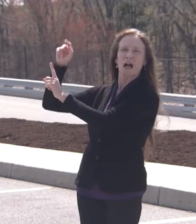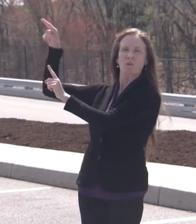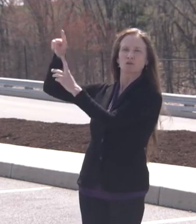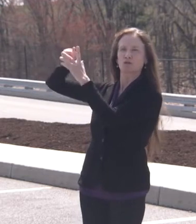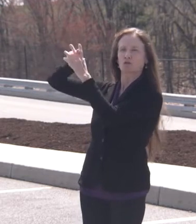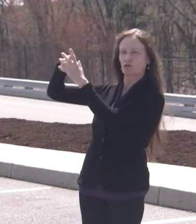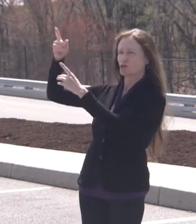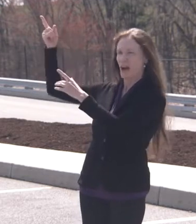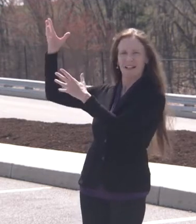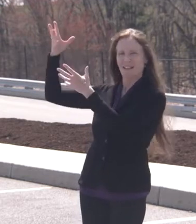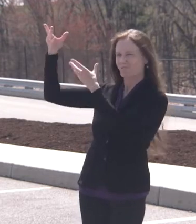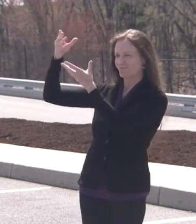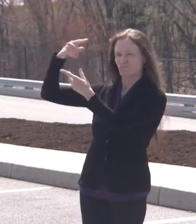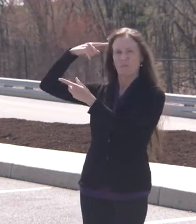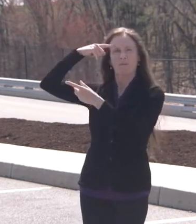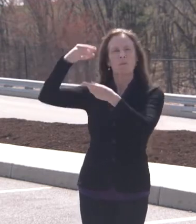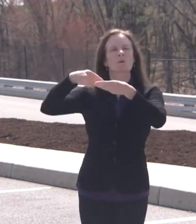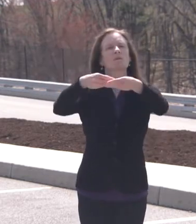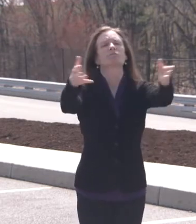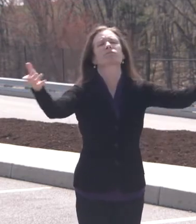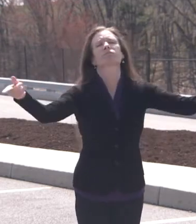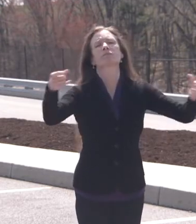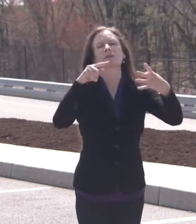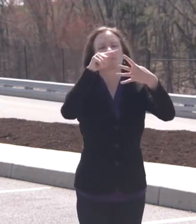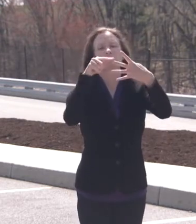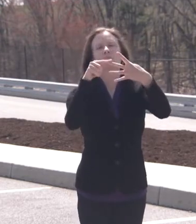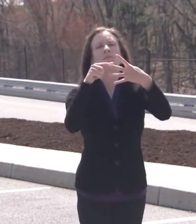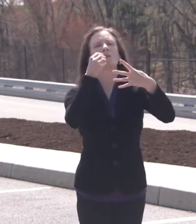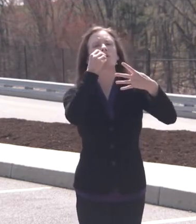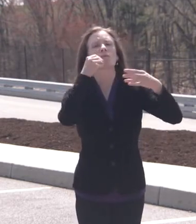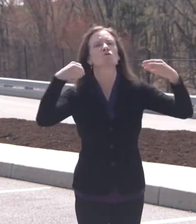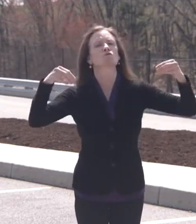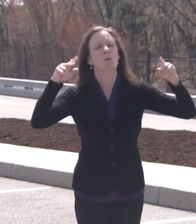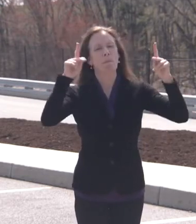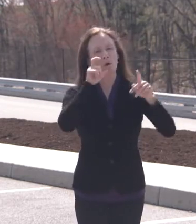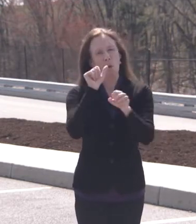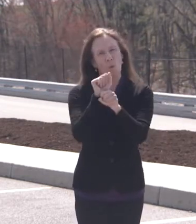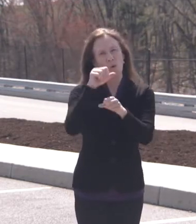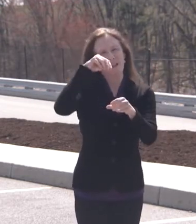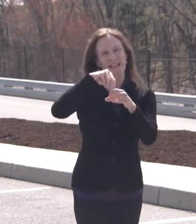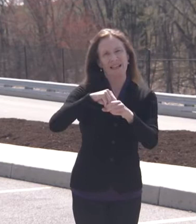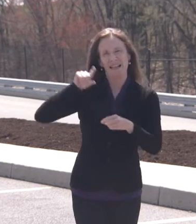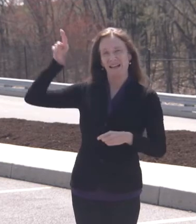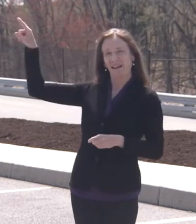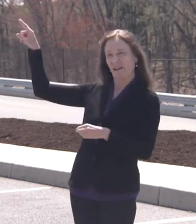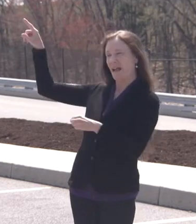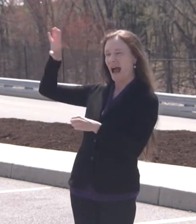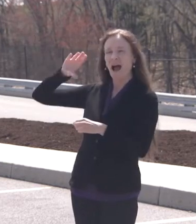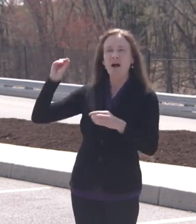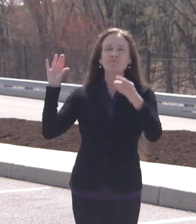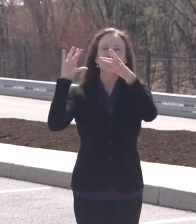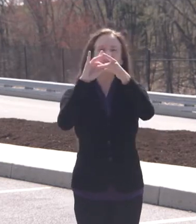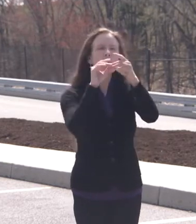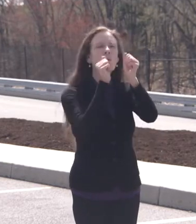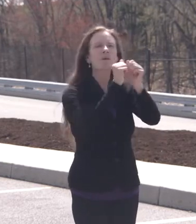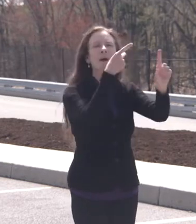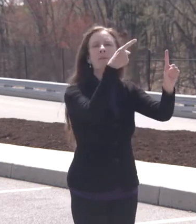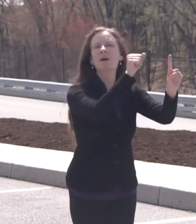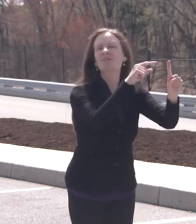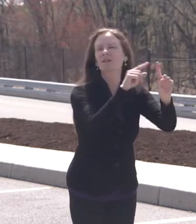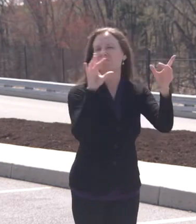stores are all of our in-store pharmacies have partnered with the Commonwealth to immunize over 100,000 immunizations